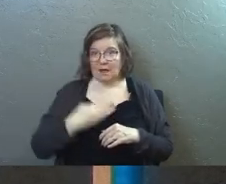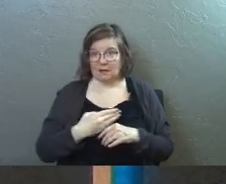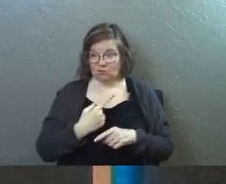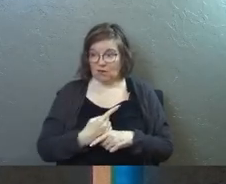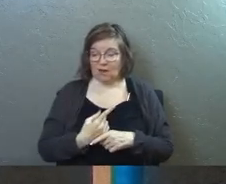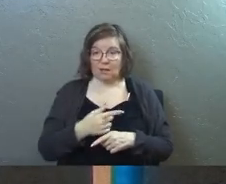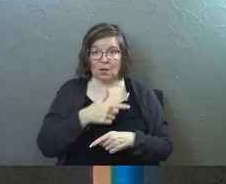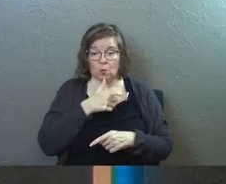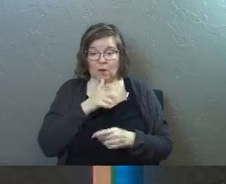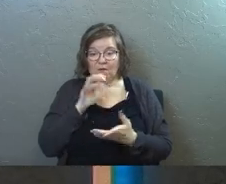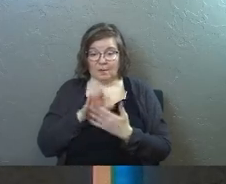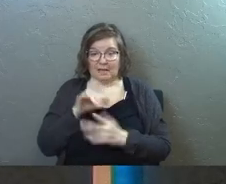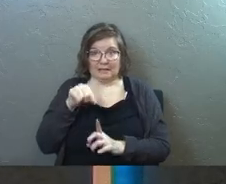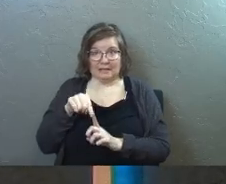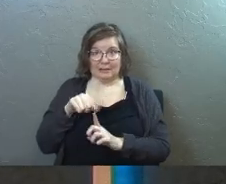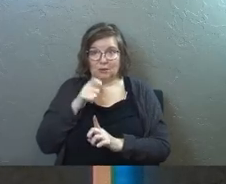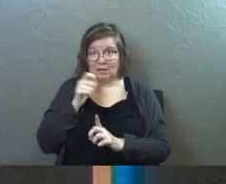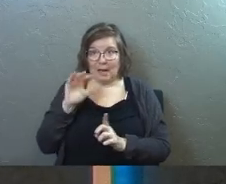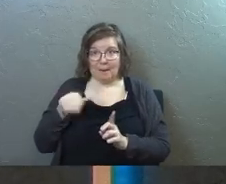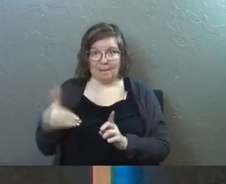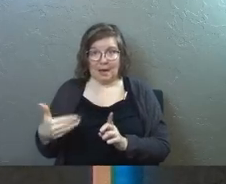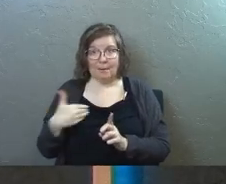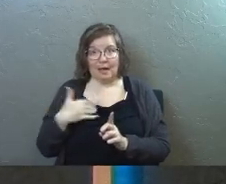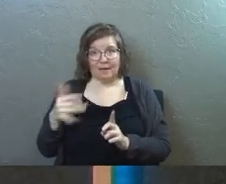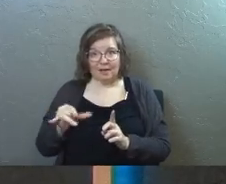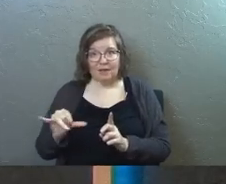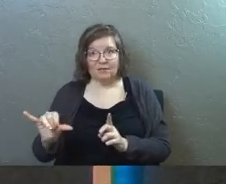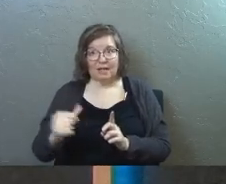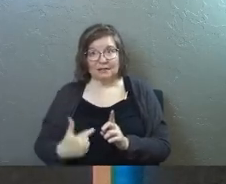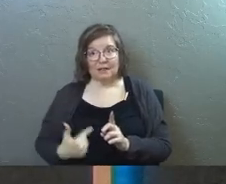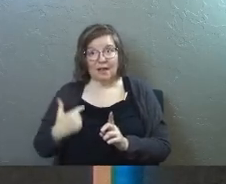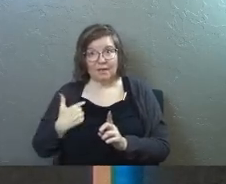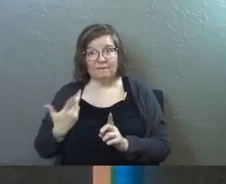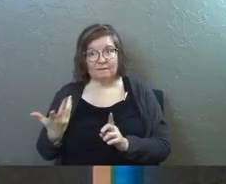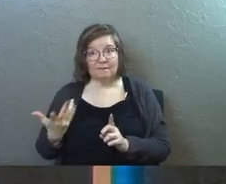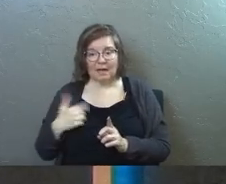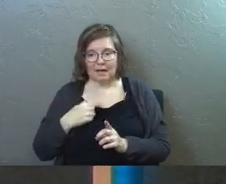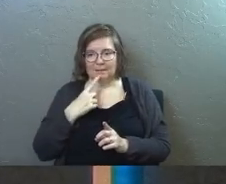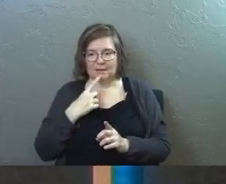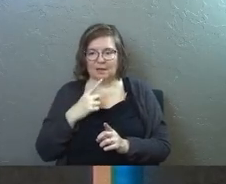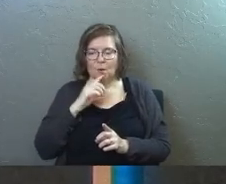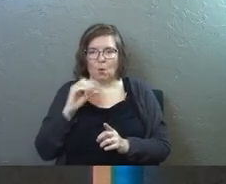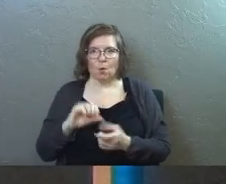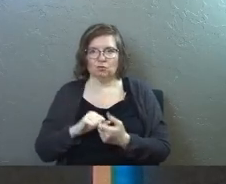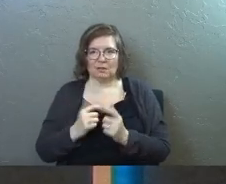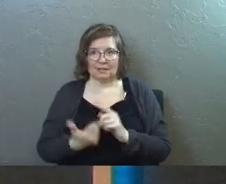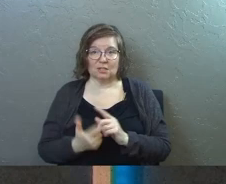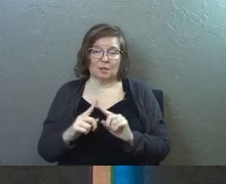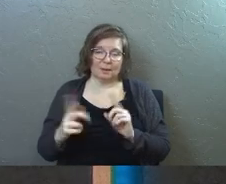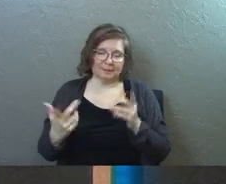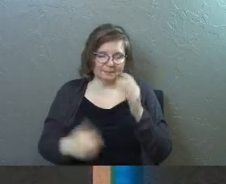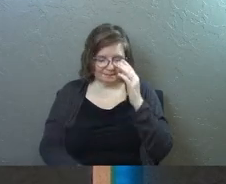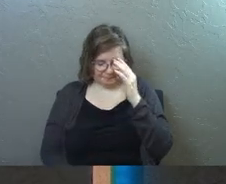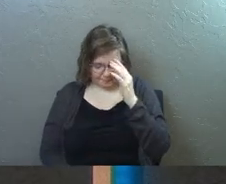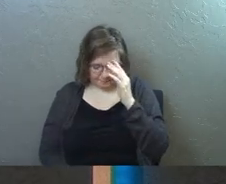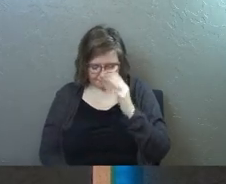right that whoever believes in him should not perish but have everlasting life I'm saying it in an old translation but